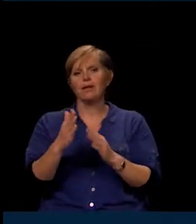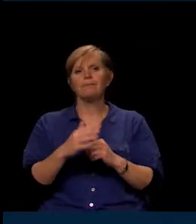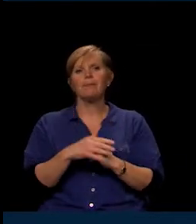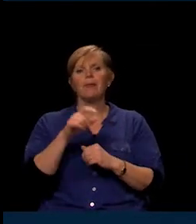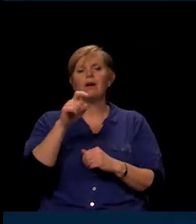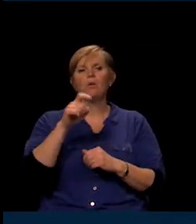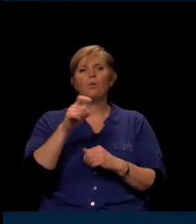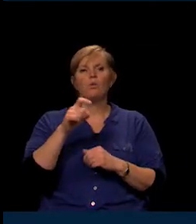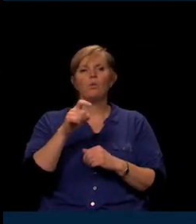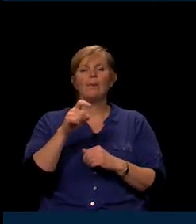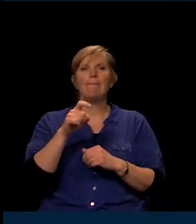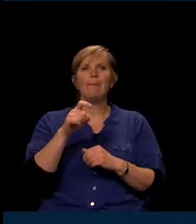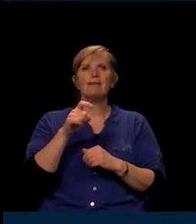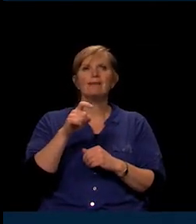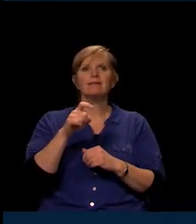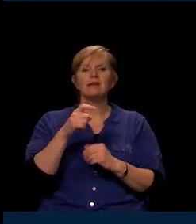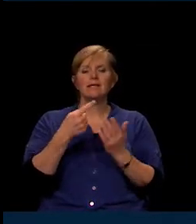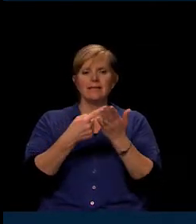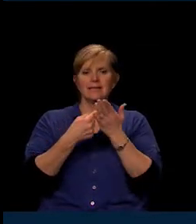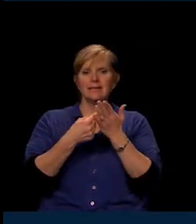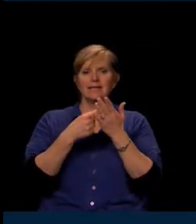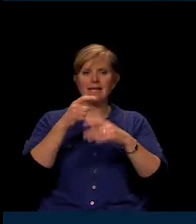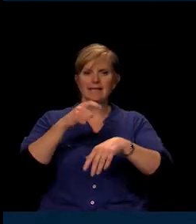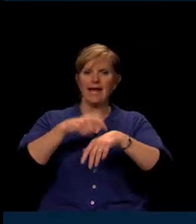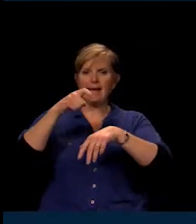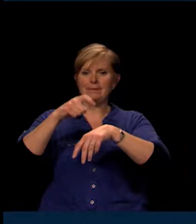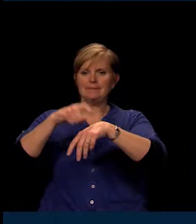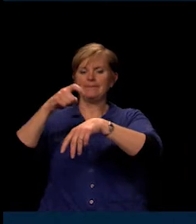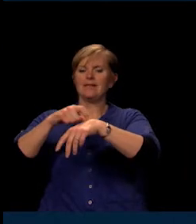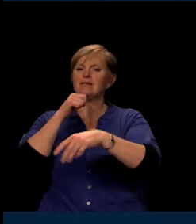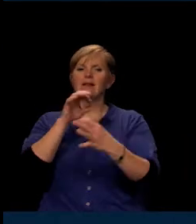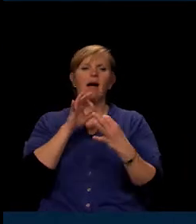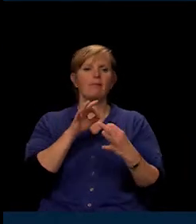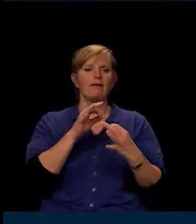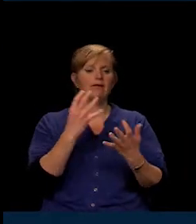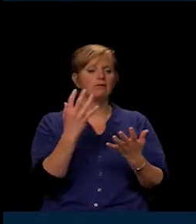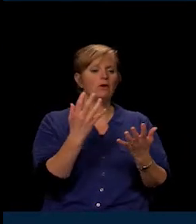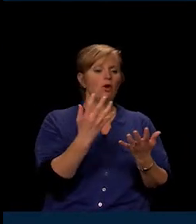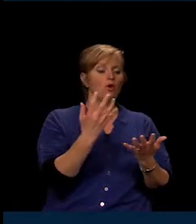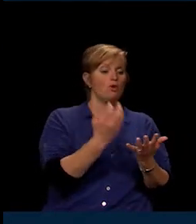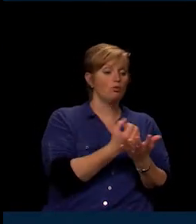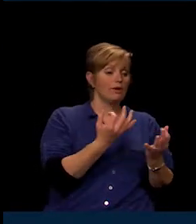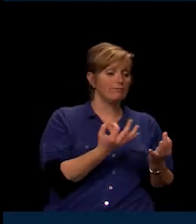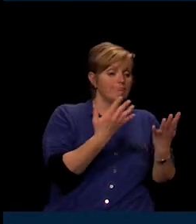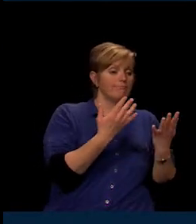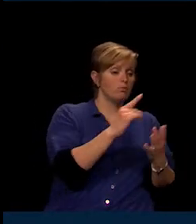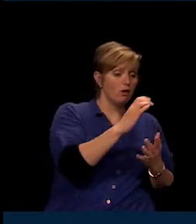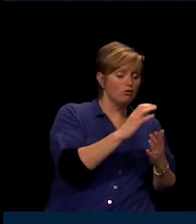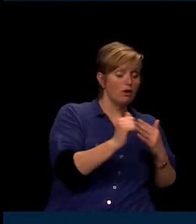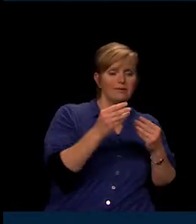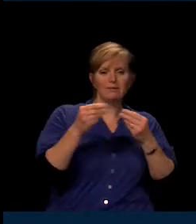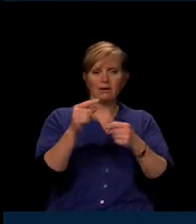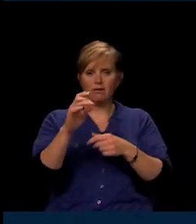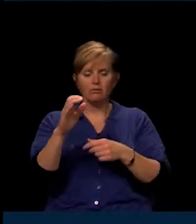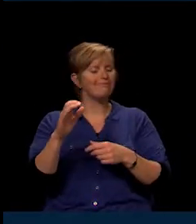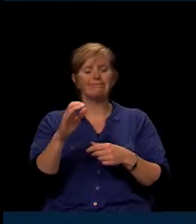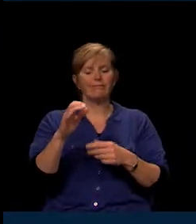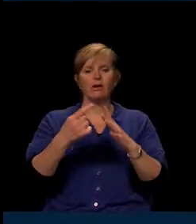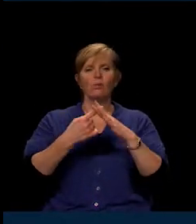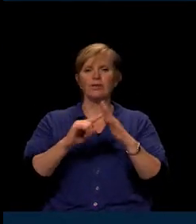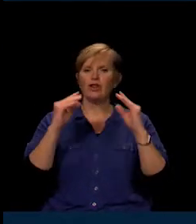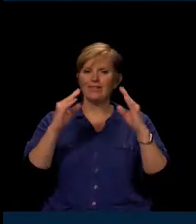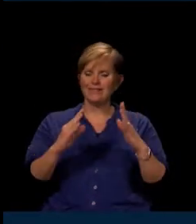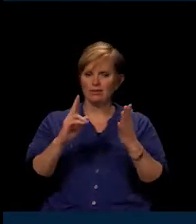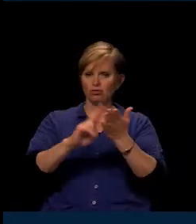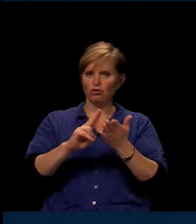to cover timing issues. It's not a perfect, we raise $100, spend $100. We start teacher contracts in August, and our